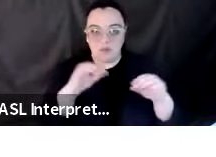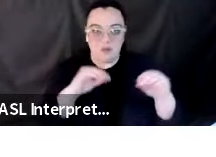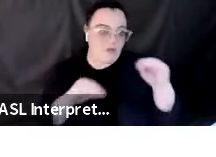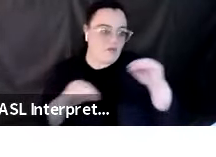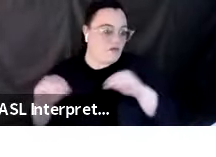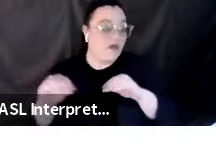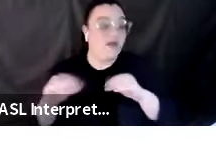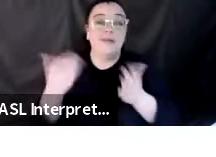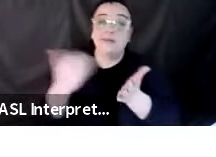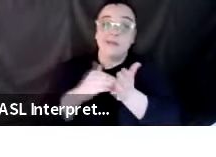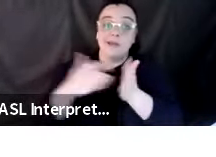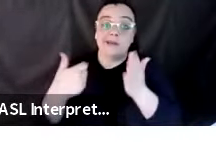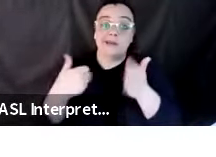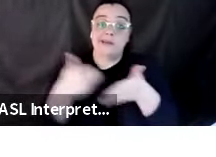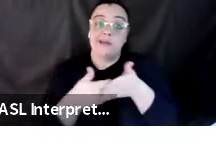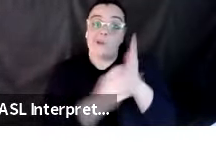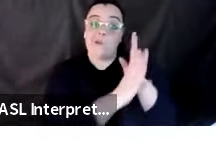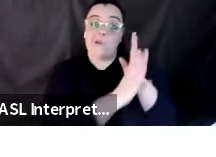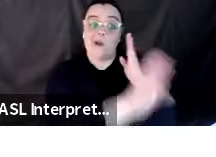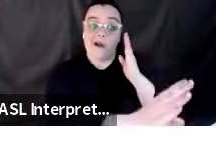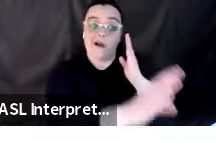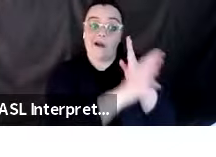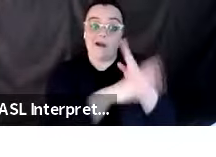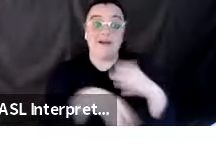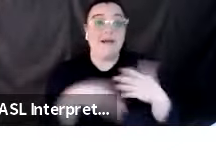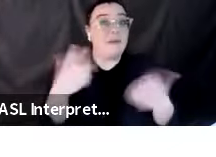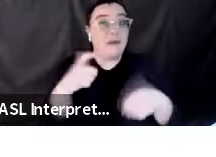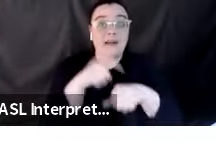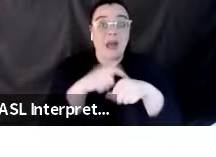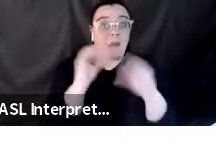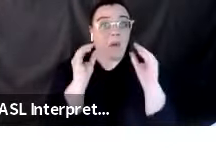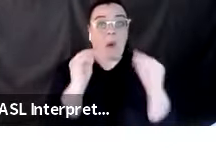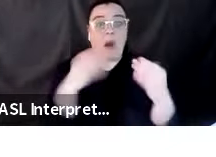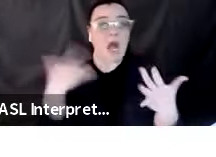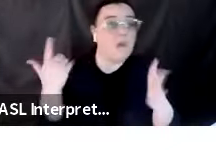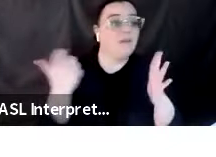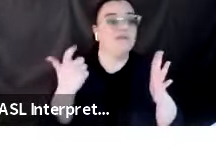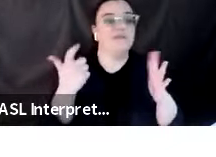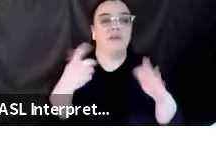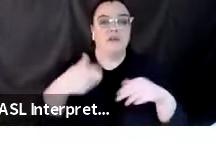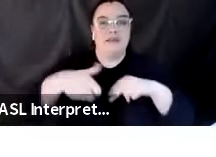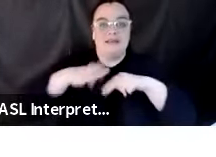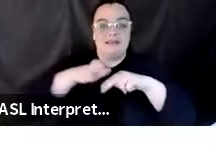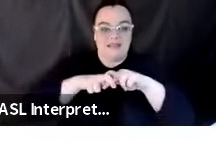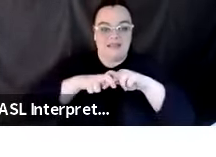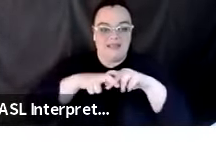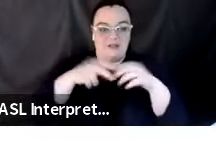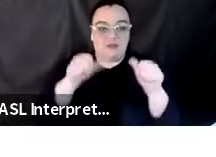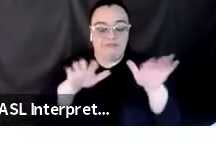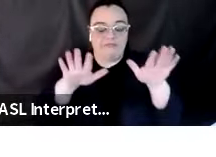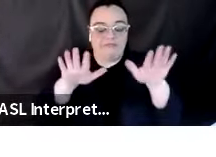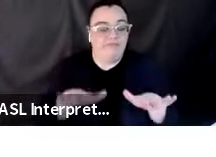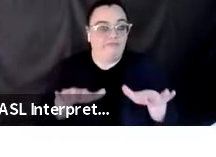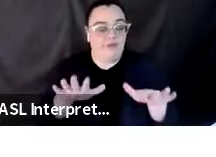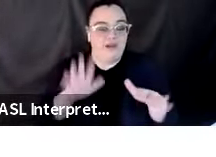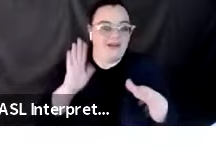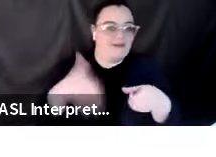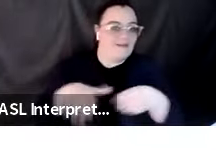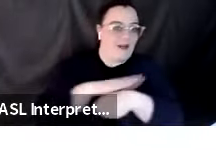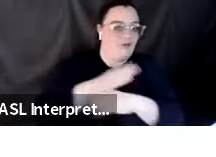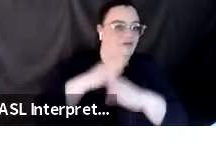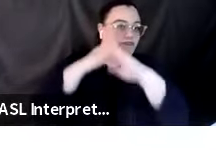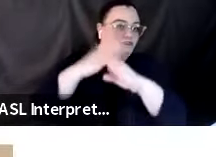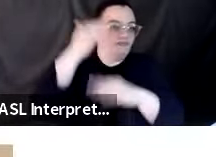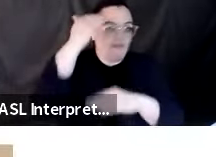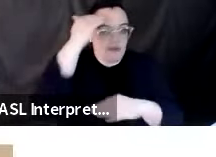move towards a wall. You may not have time. So you want to get down. You want to stay seated as much as possible, cover your head and neck as